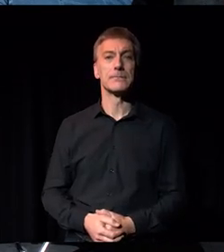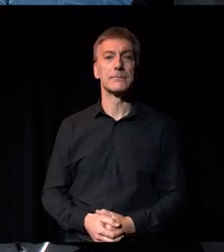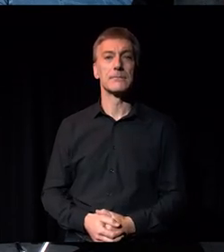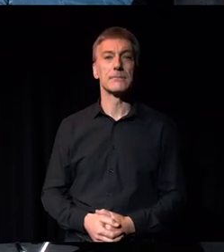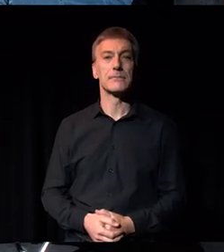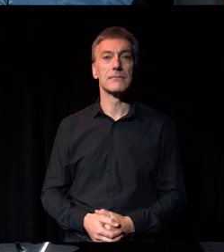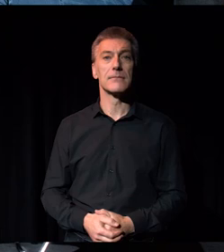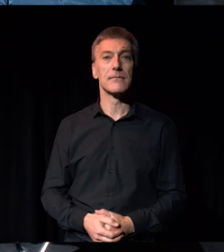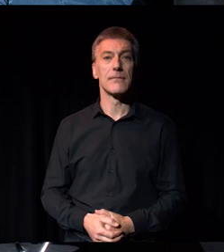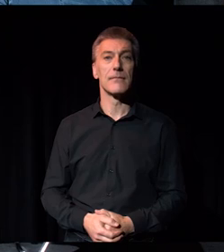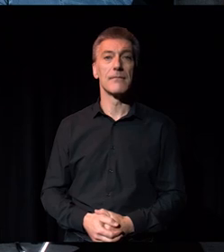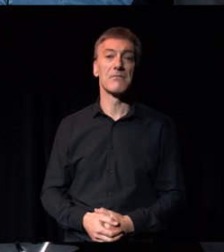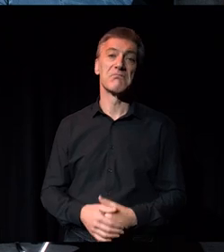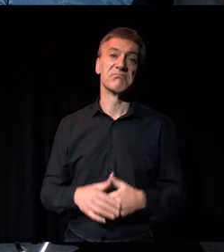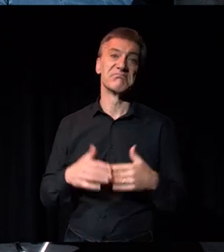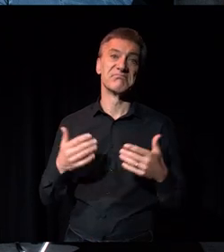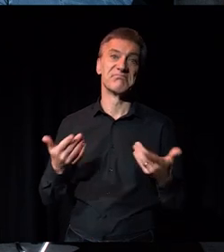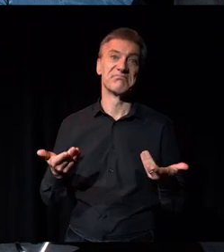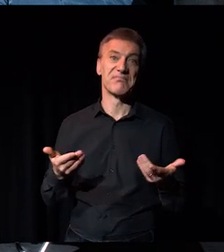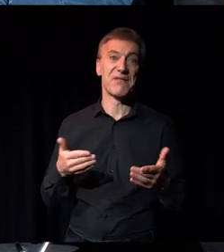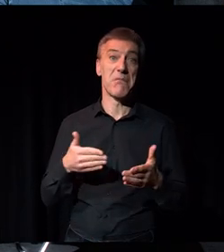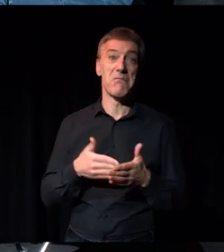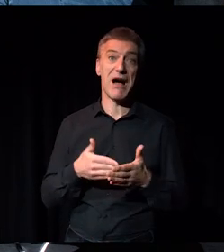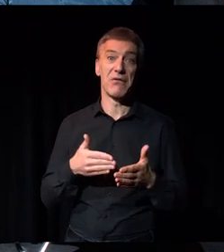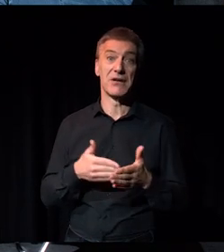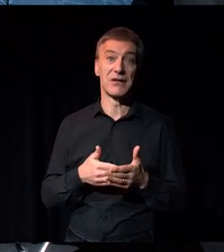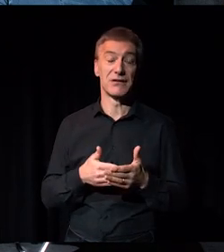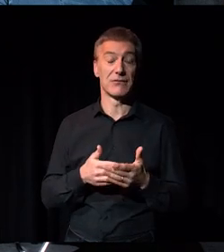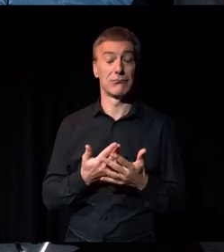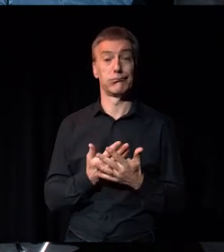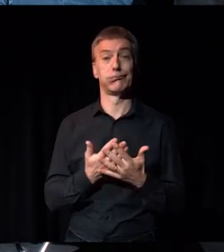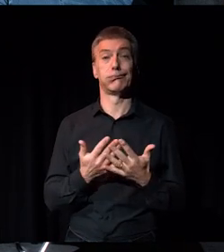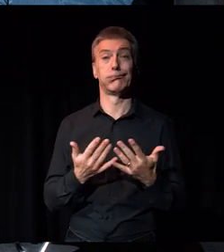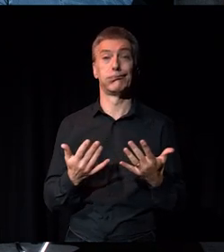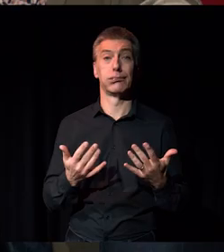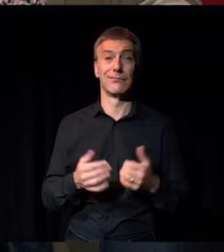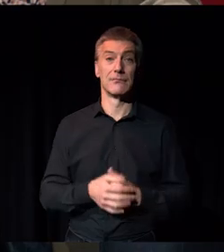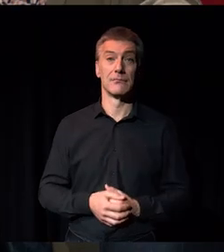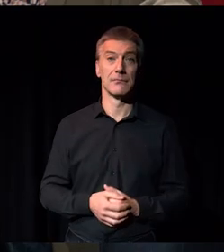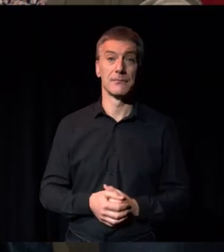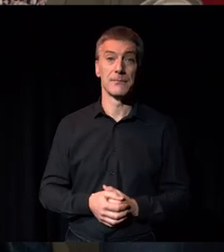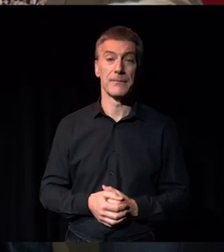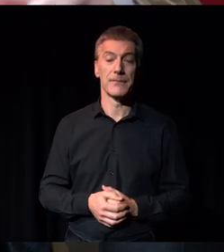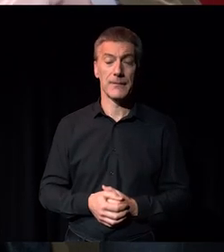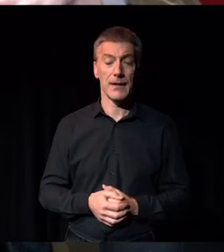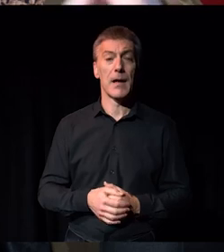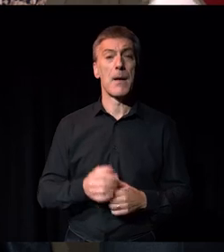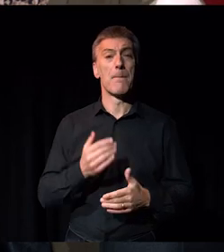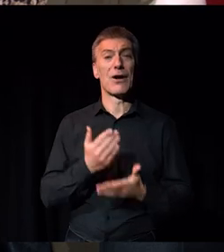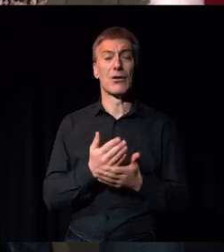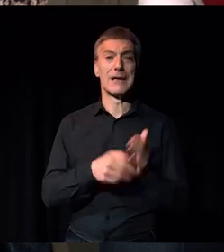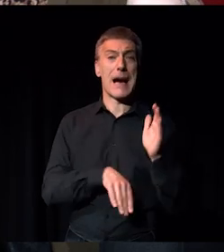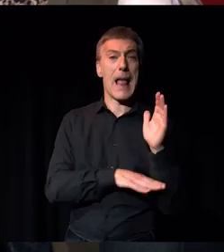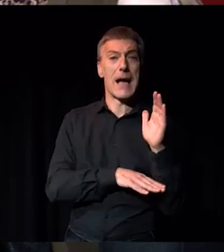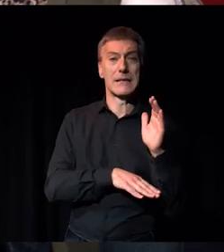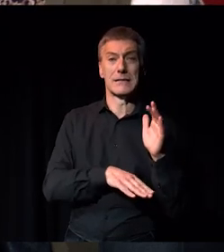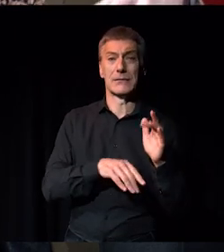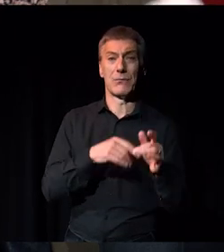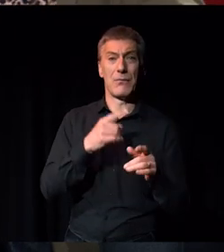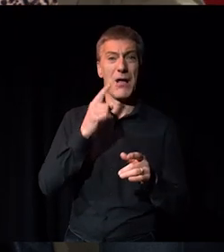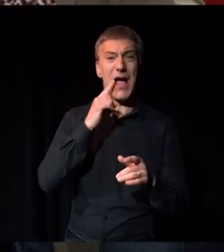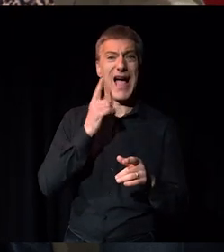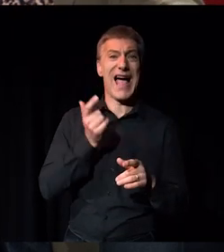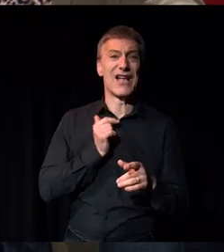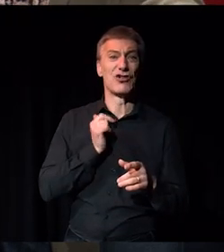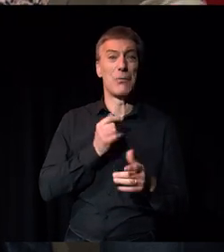So barriers, I mean, there's numerous ones. And I think that when we think about class, often people really focus on